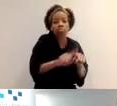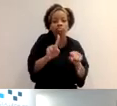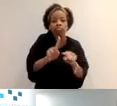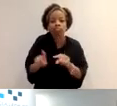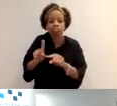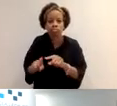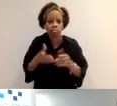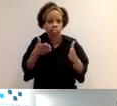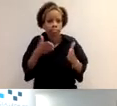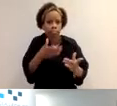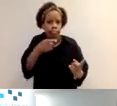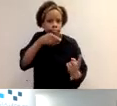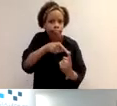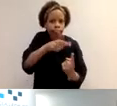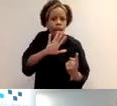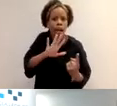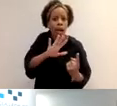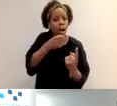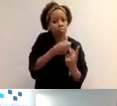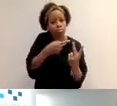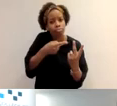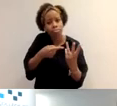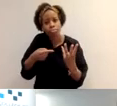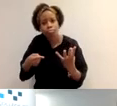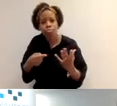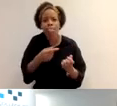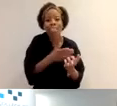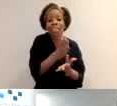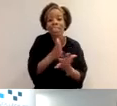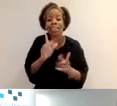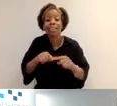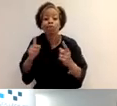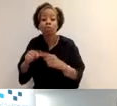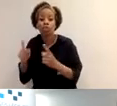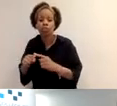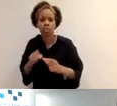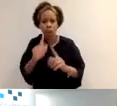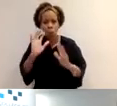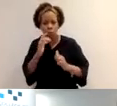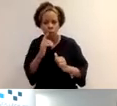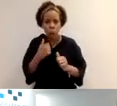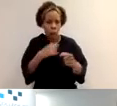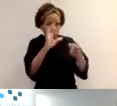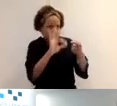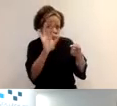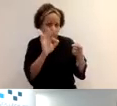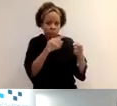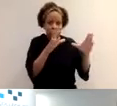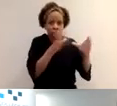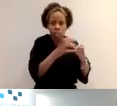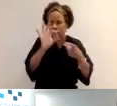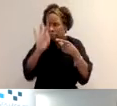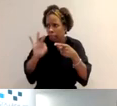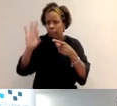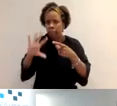learning, and don't worry so much about what you're doing, does it fall in this category or, you know, this. You might find there's an overlap, for example, some work